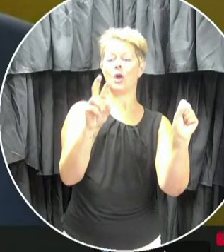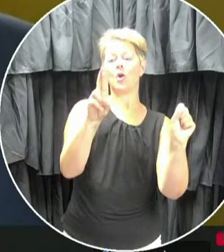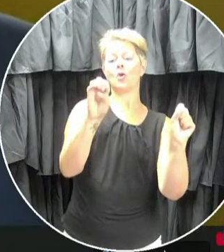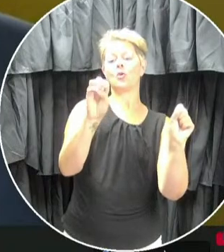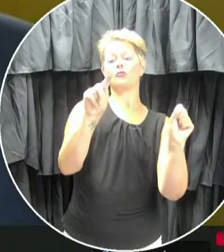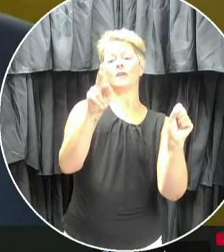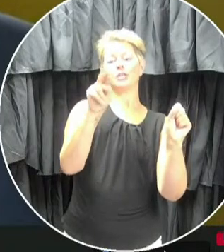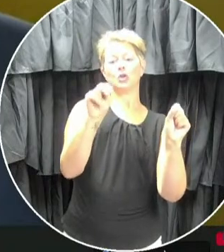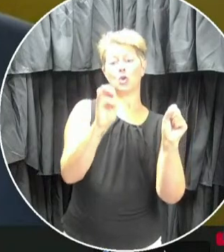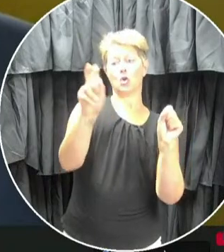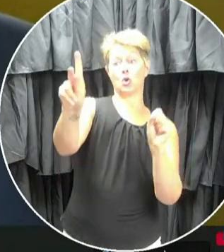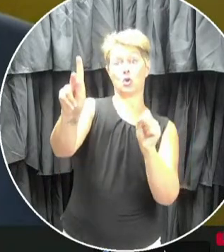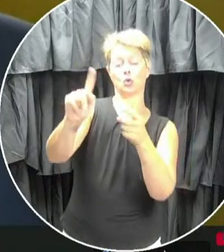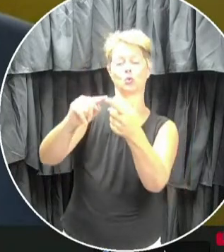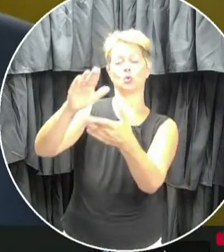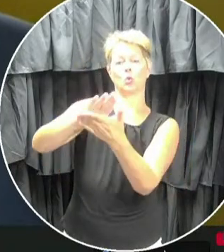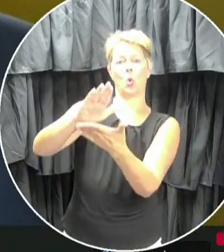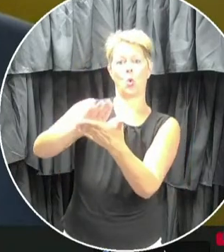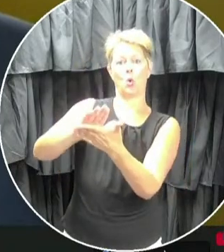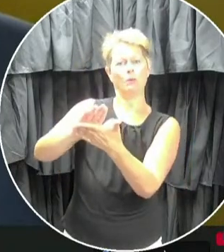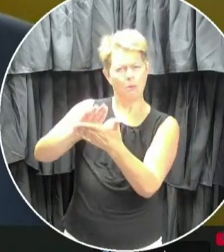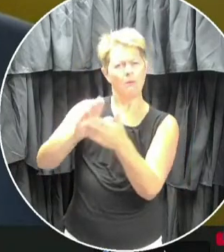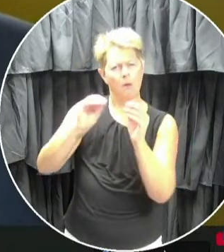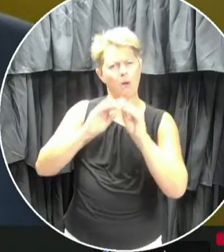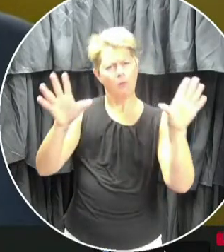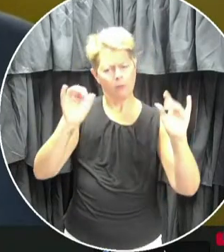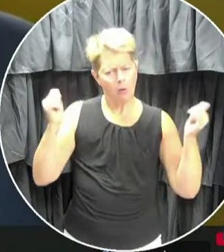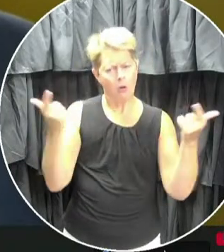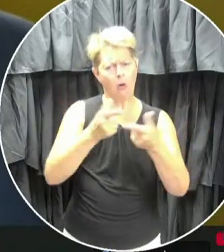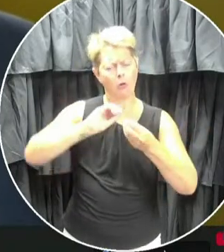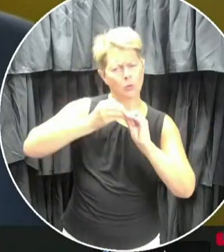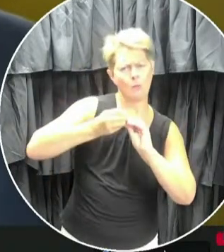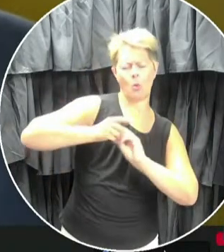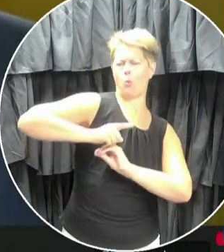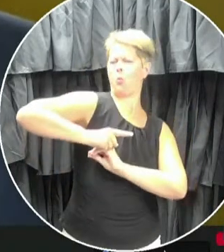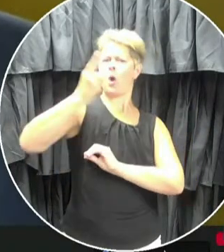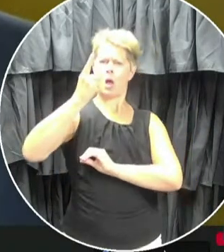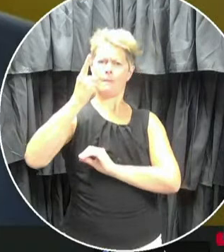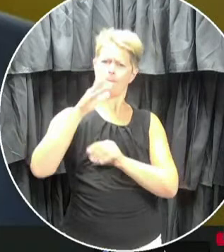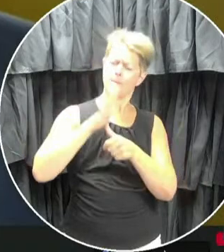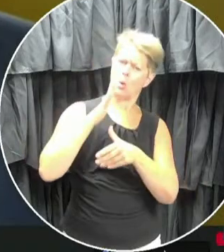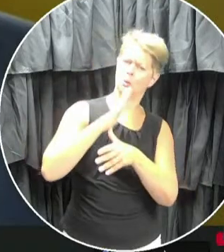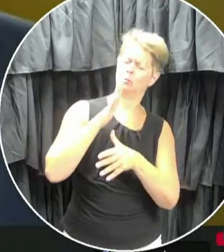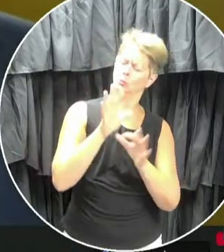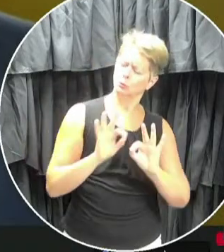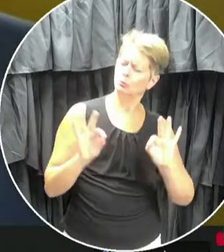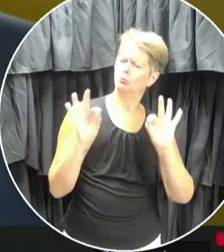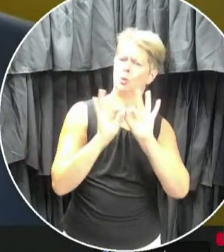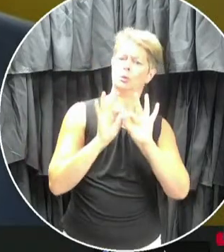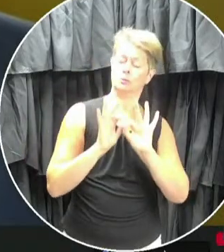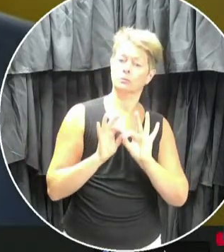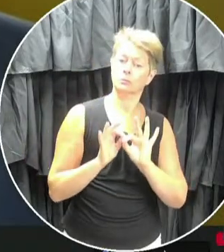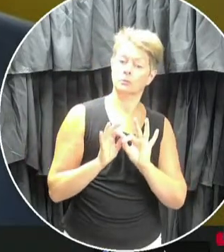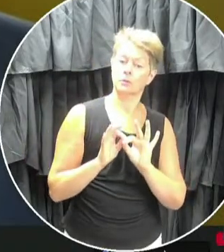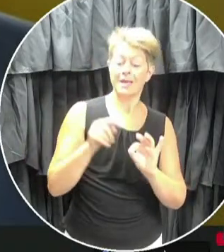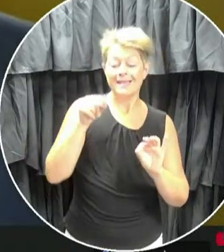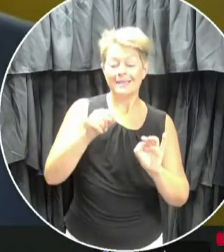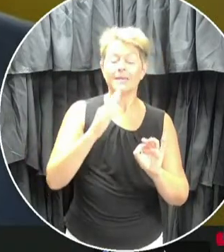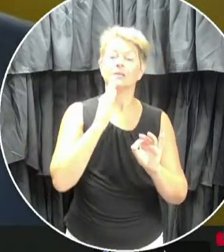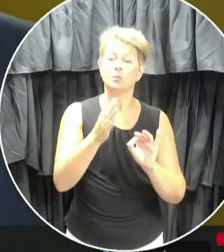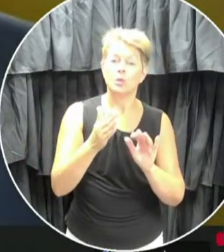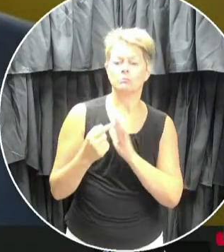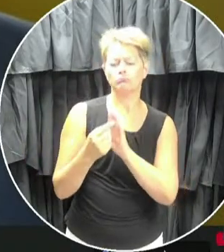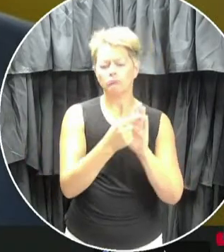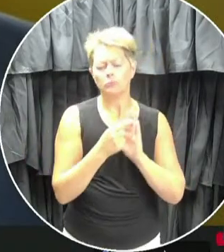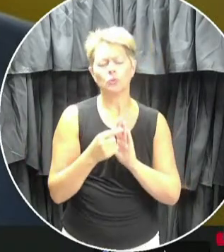that is obviously everyone's number one priority. The plan will reflect the direction and guidance provided through the